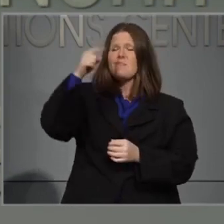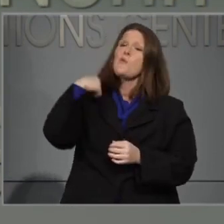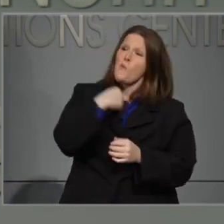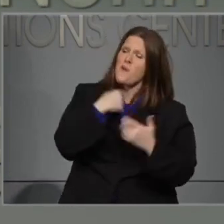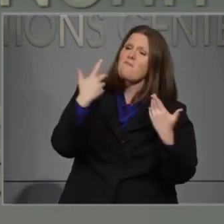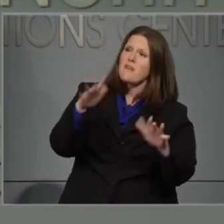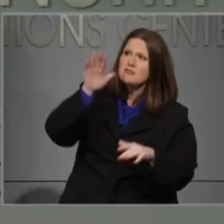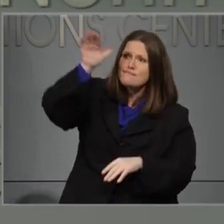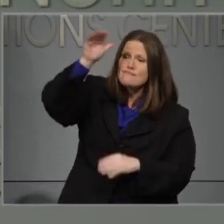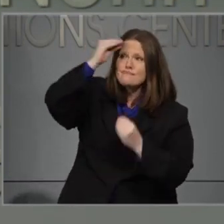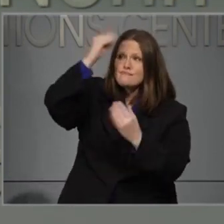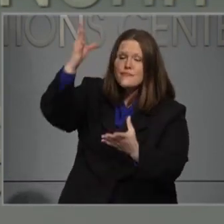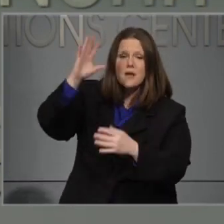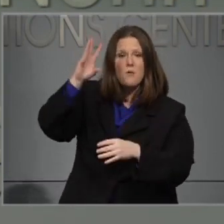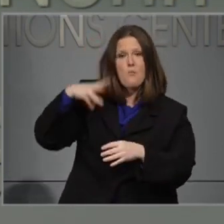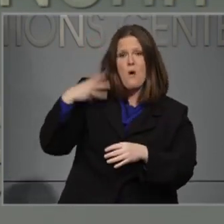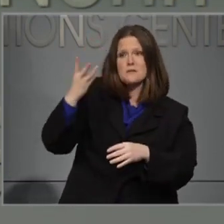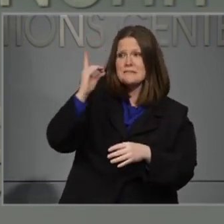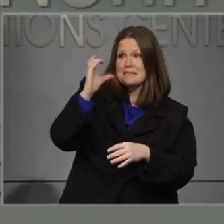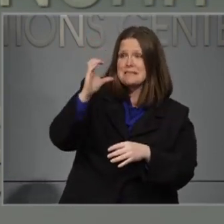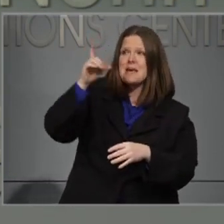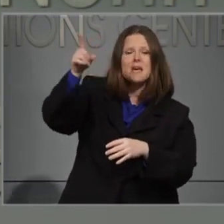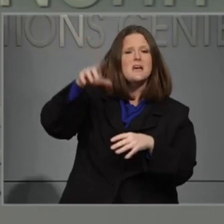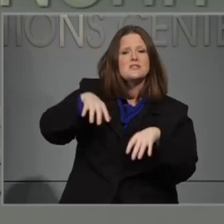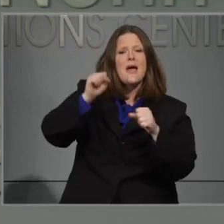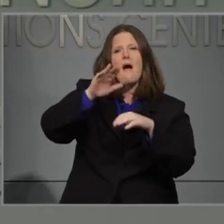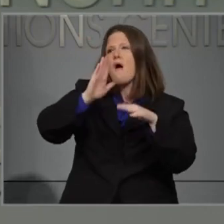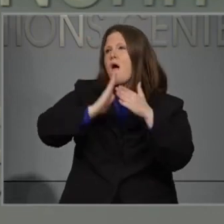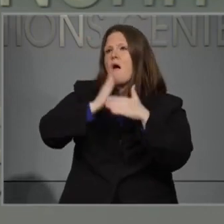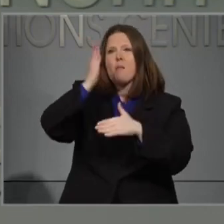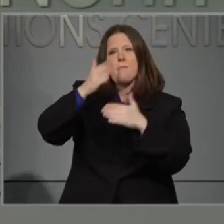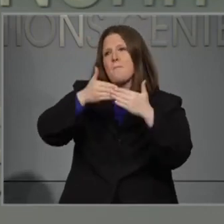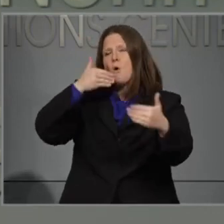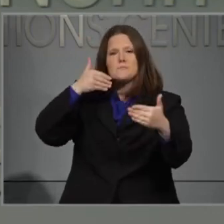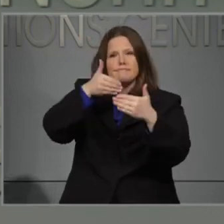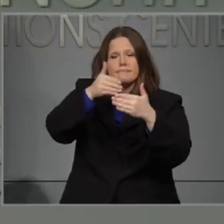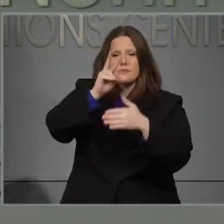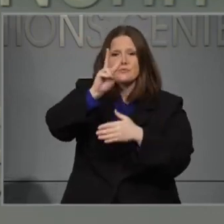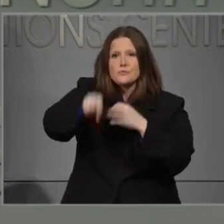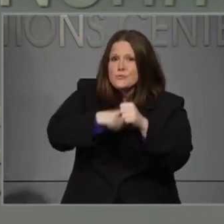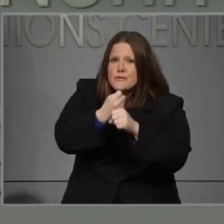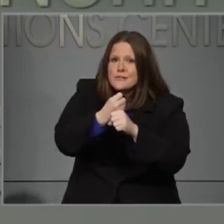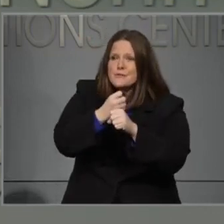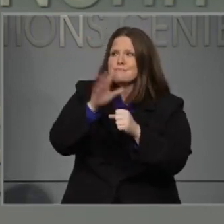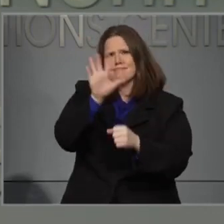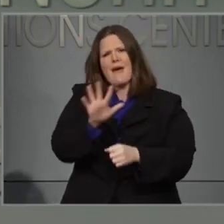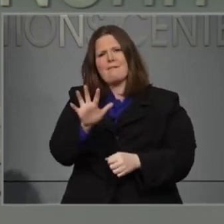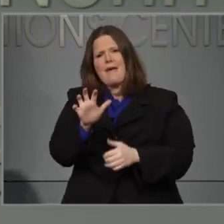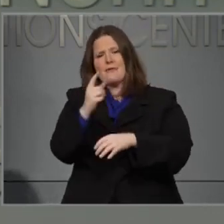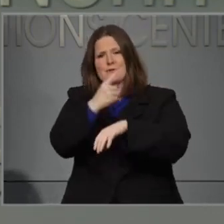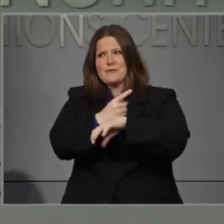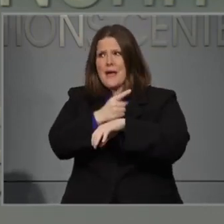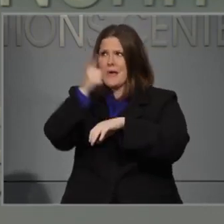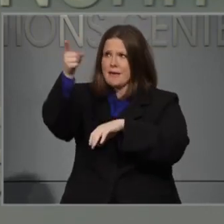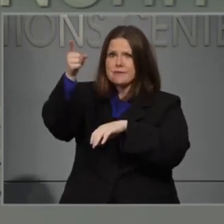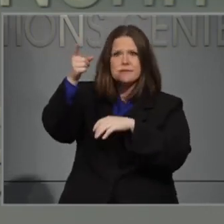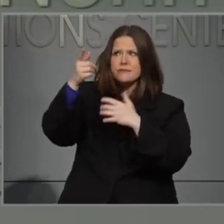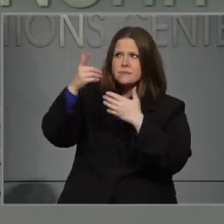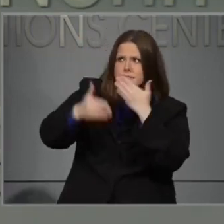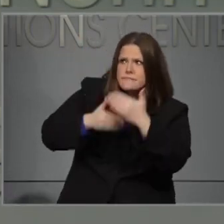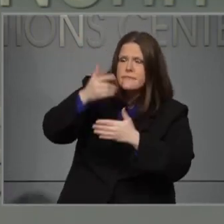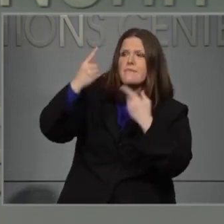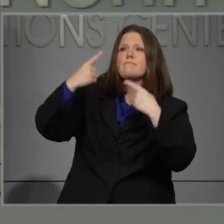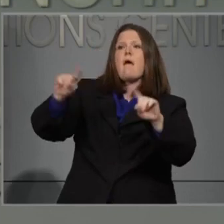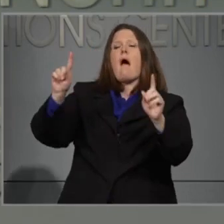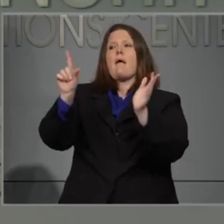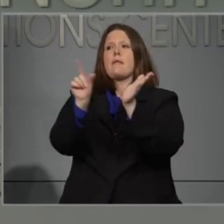register laying out the requirements of how this money can be invested. But when it was time, North Carolina was on it and turned